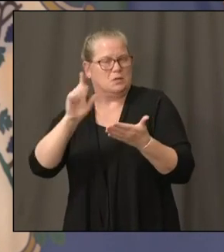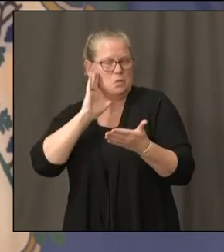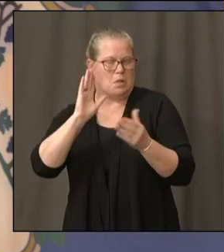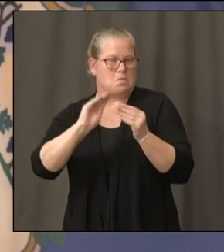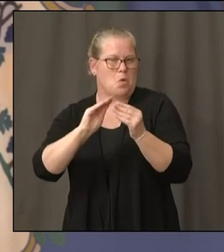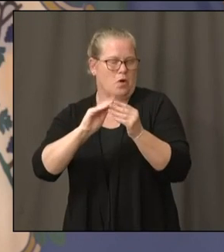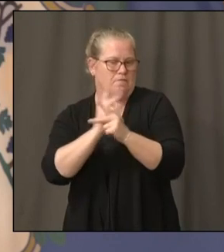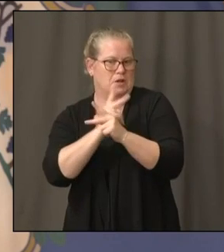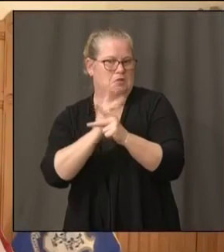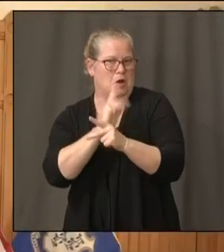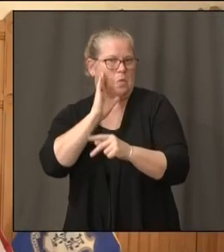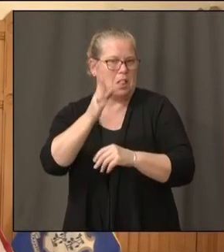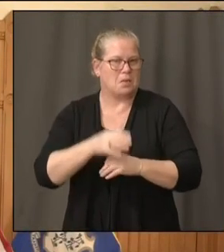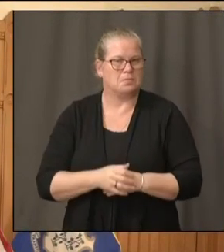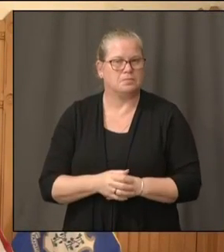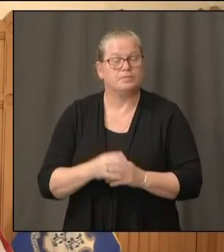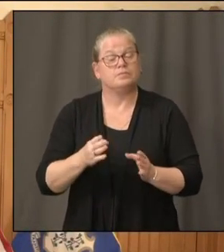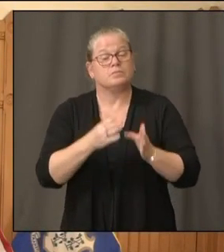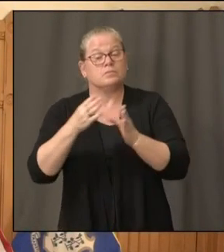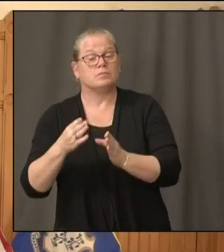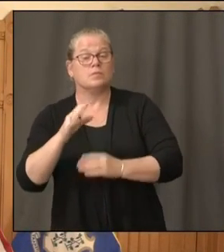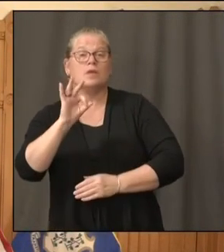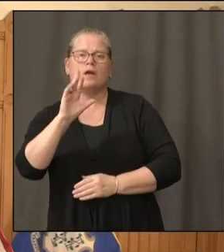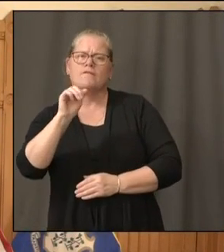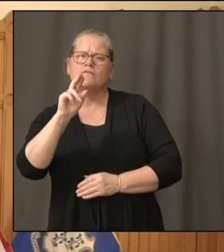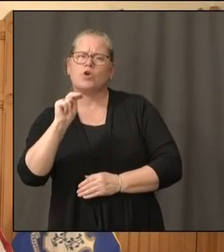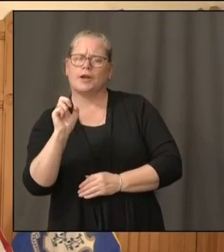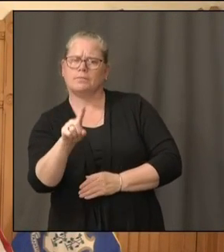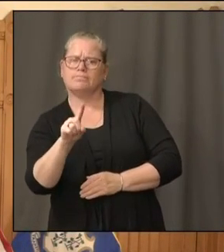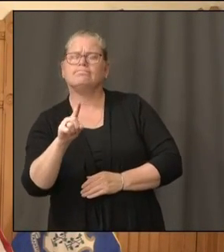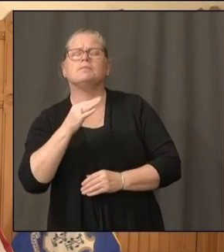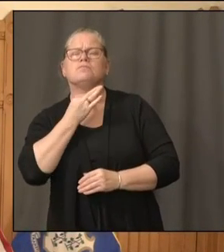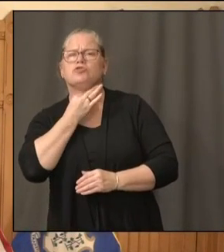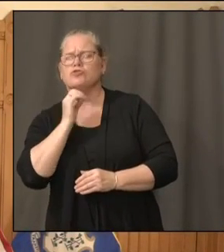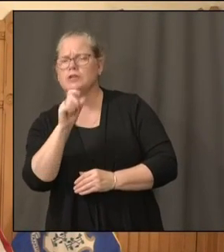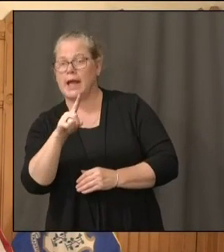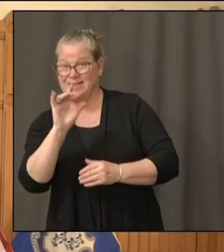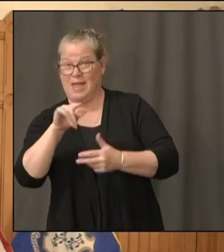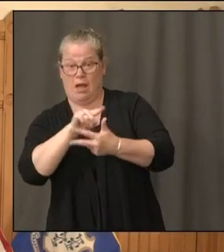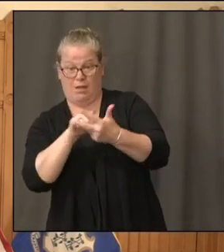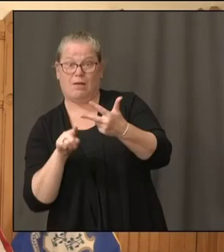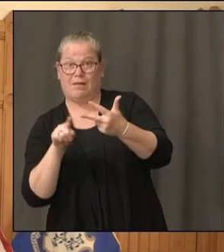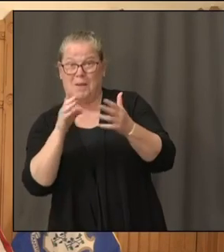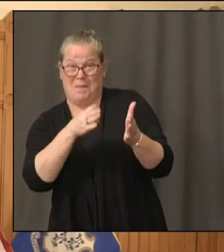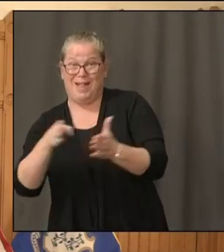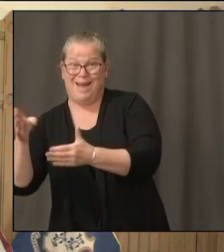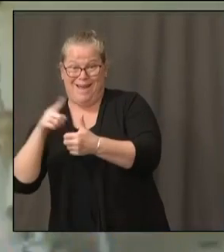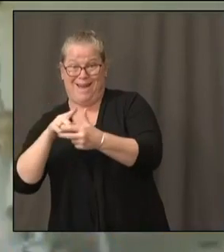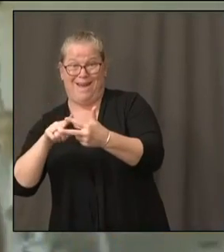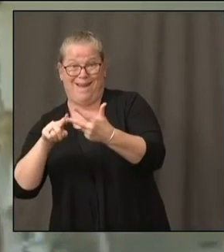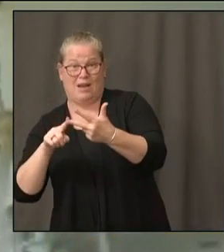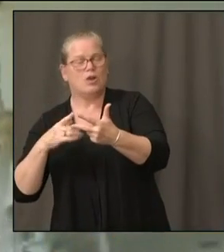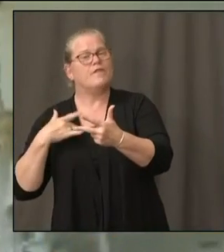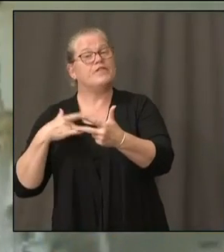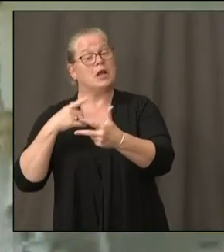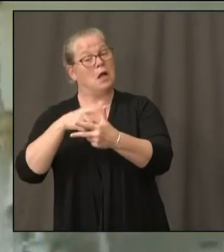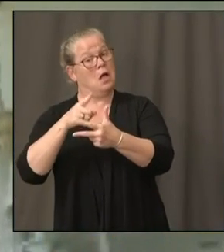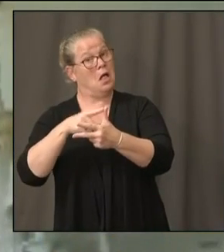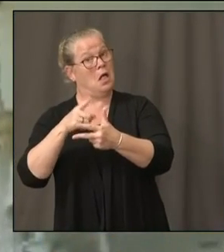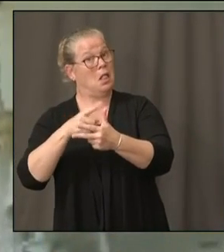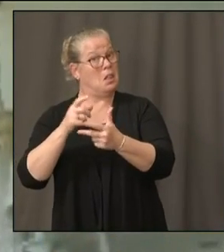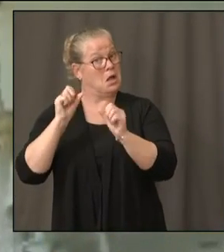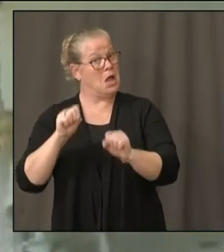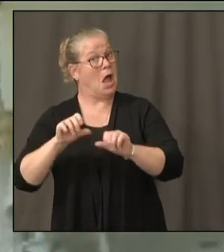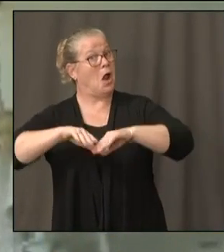For Fran, what do you feel like is the likelihood of option one of bringing everyone back to the classroom? I know there's a lot of